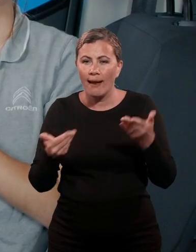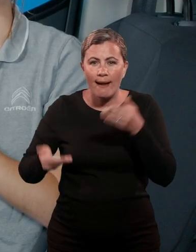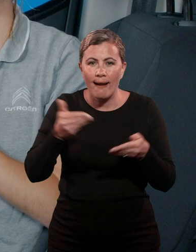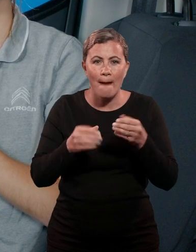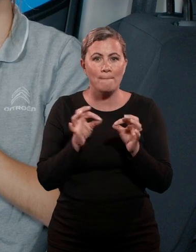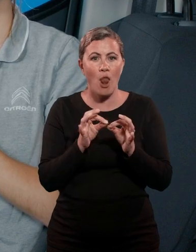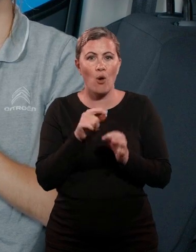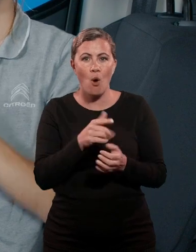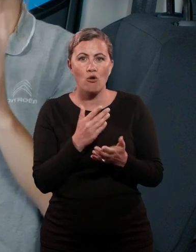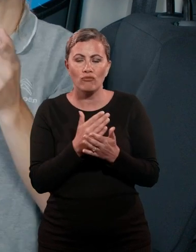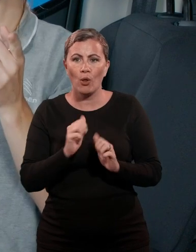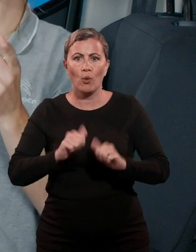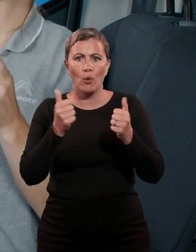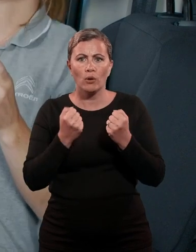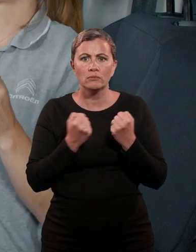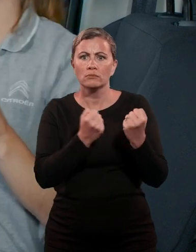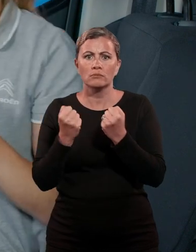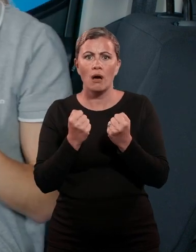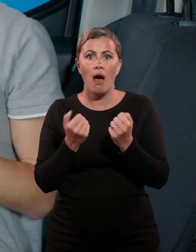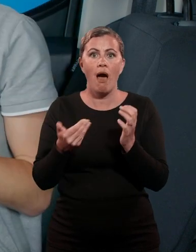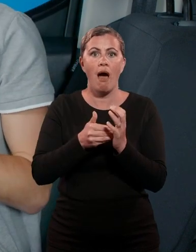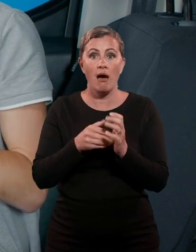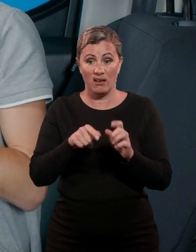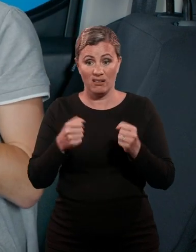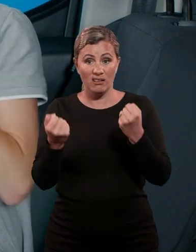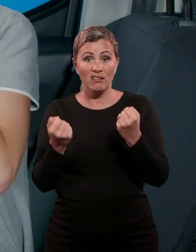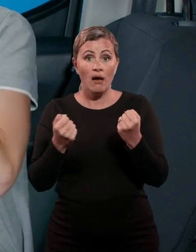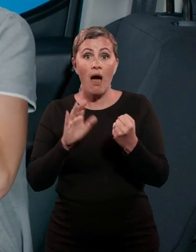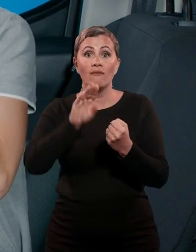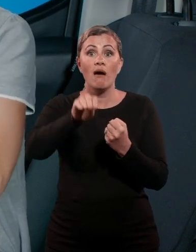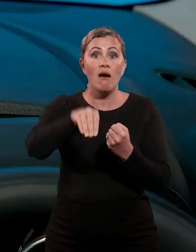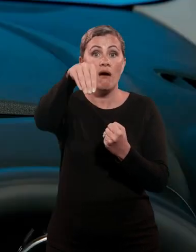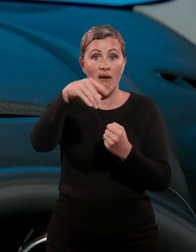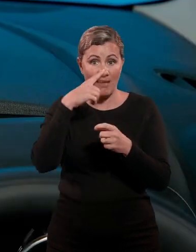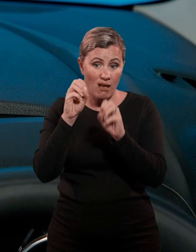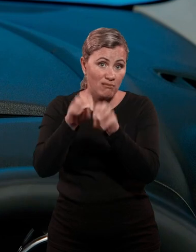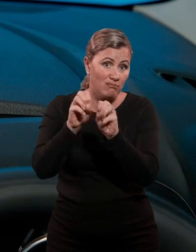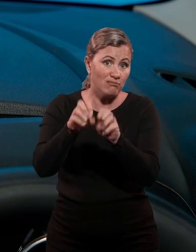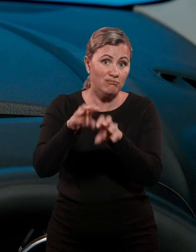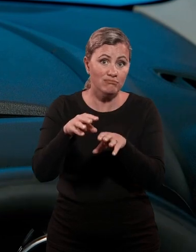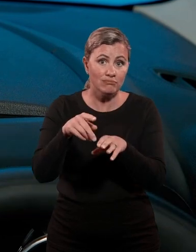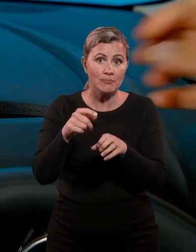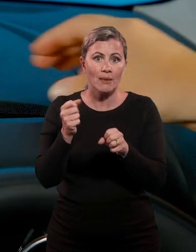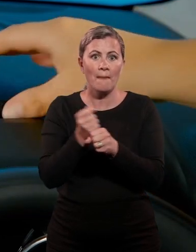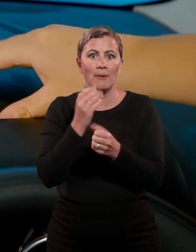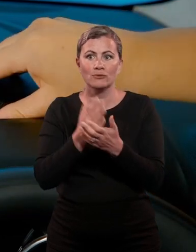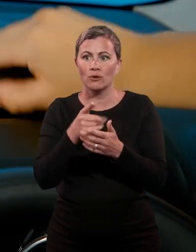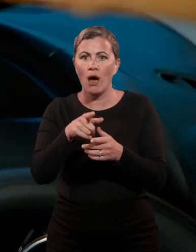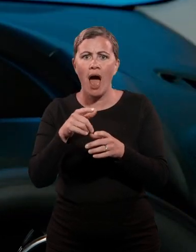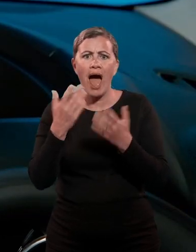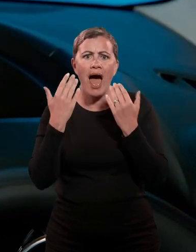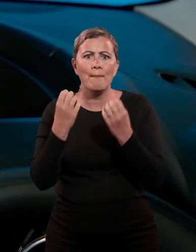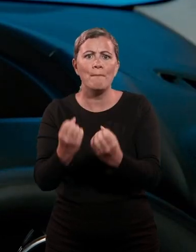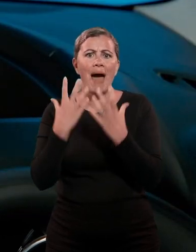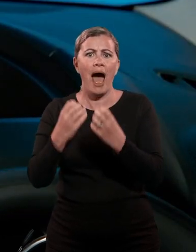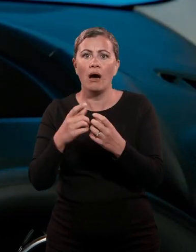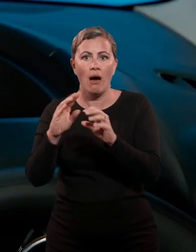the comfortable seats. All versions come with Top Box, a large lidded compartment on top of the dash, made possible by the relocation